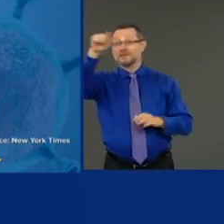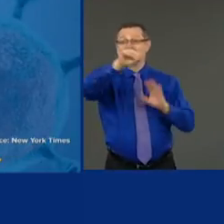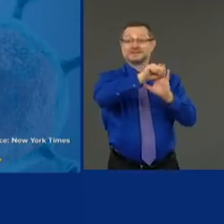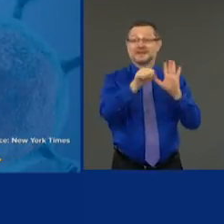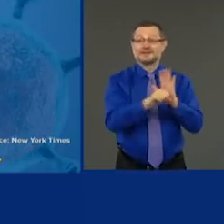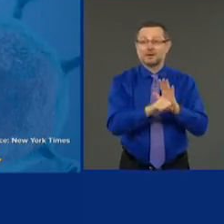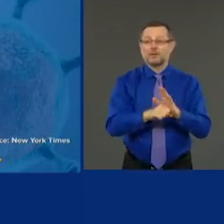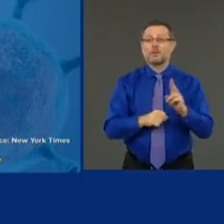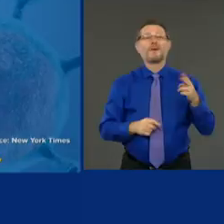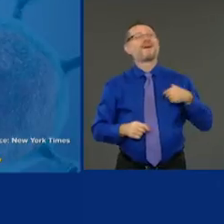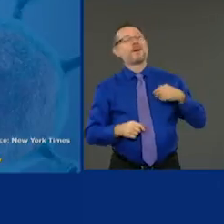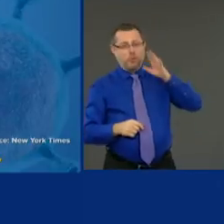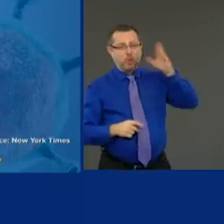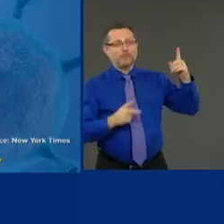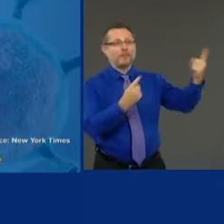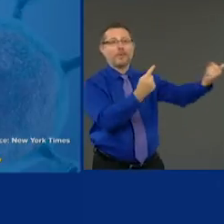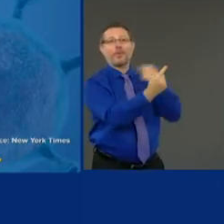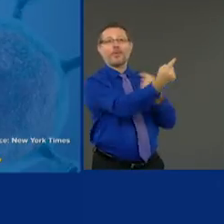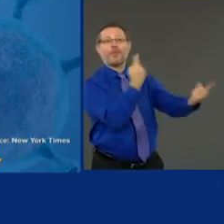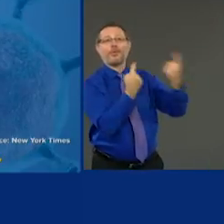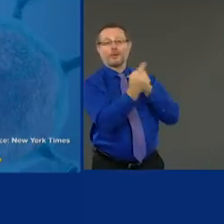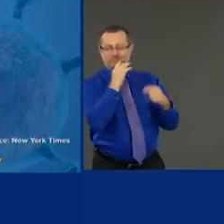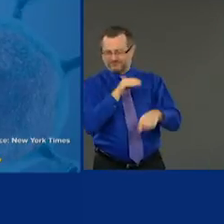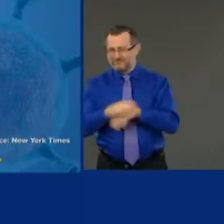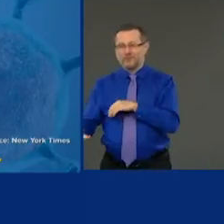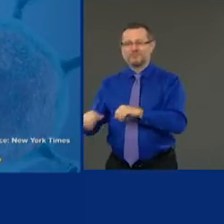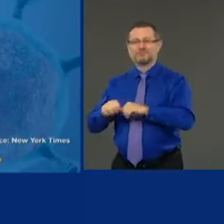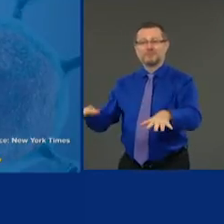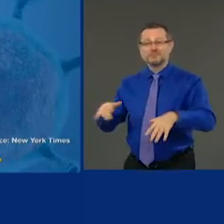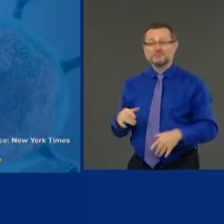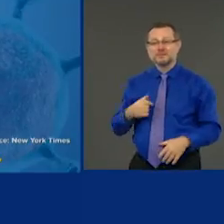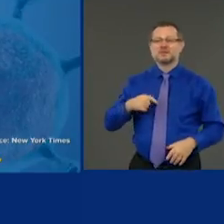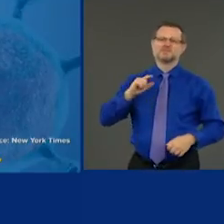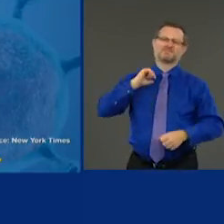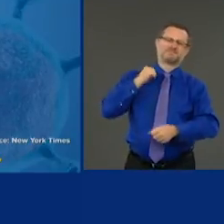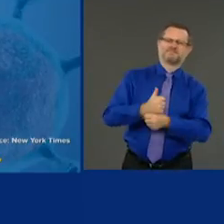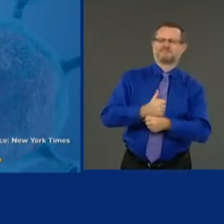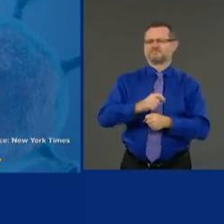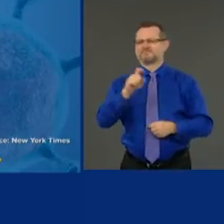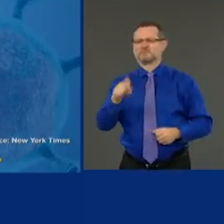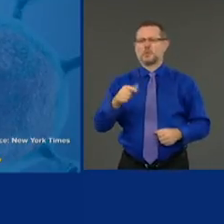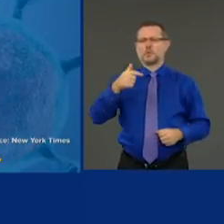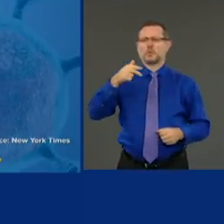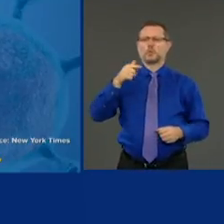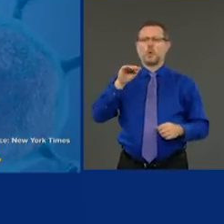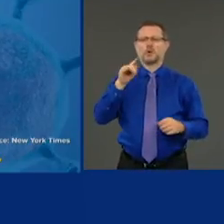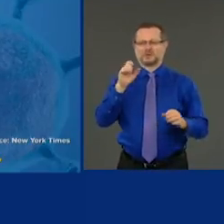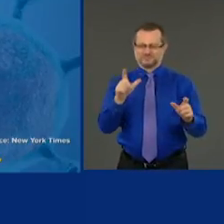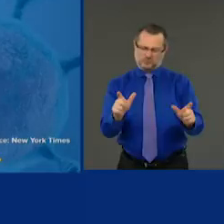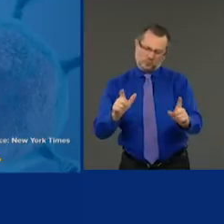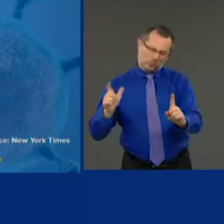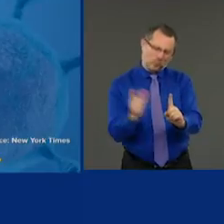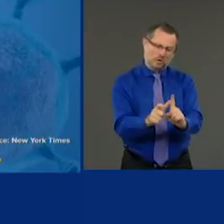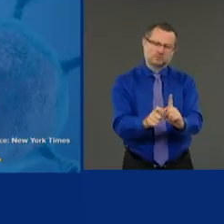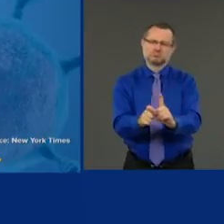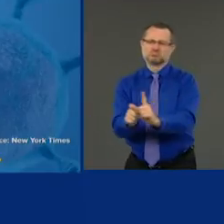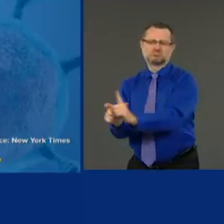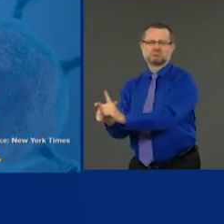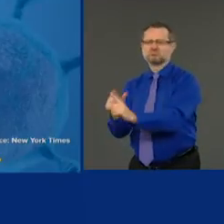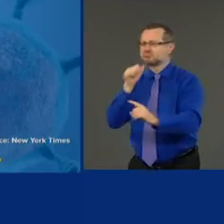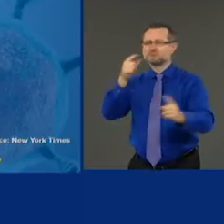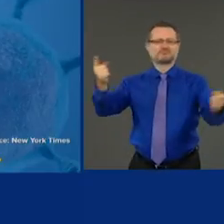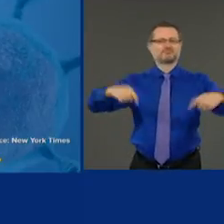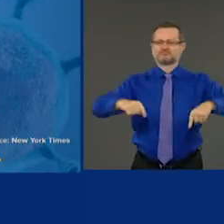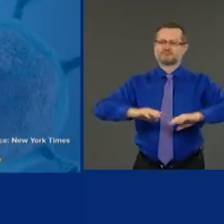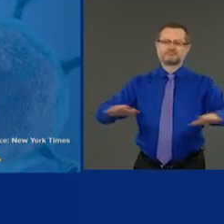We put in place an unprecedented quarantine program. We're enforcing it. But it's virtually